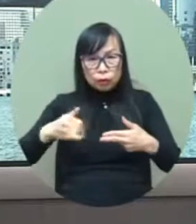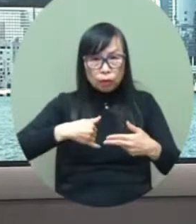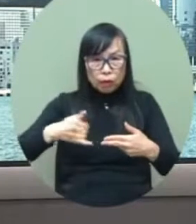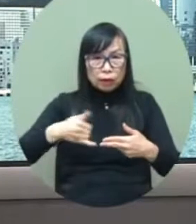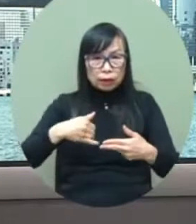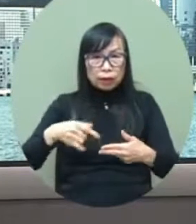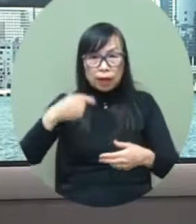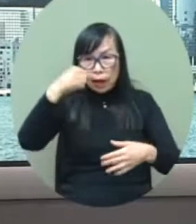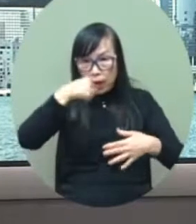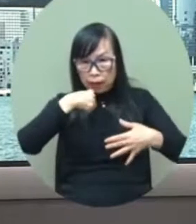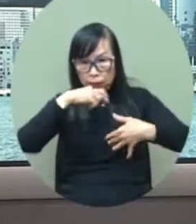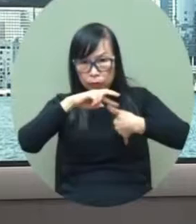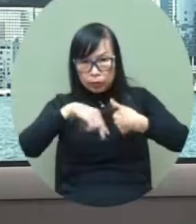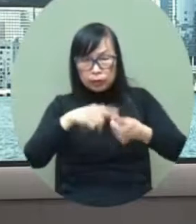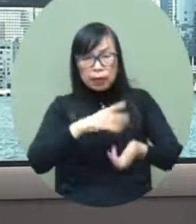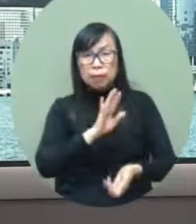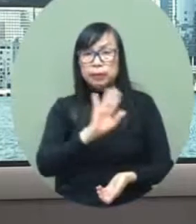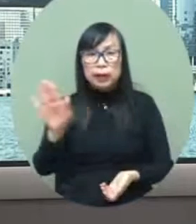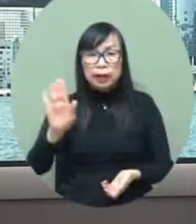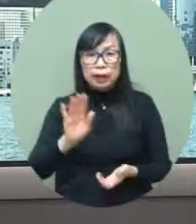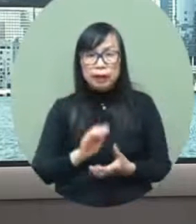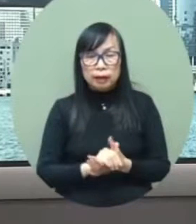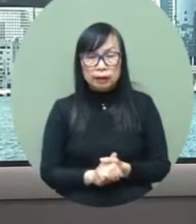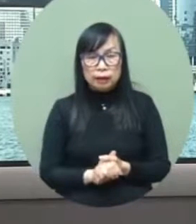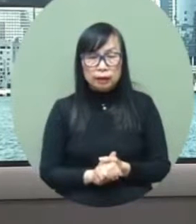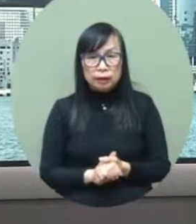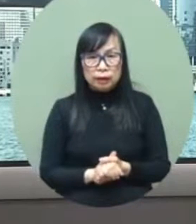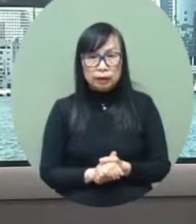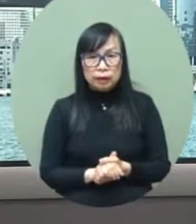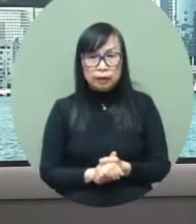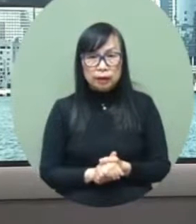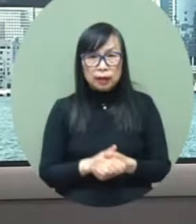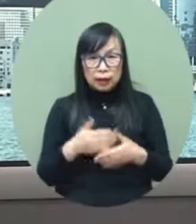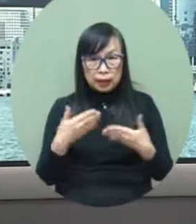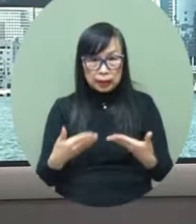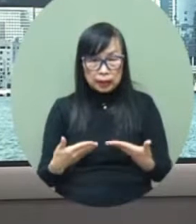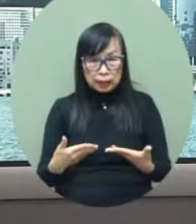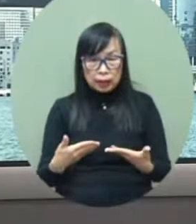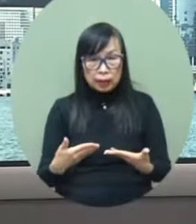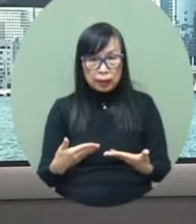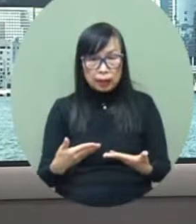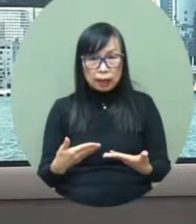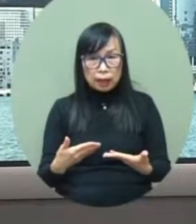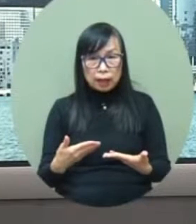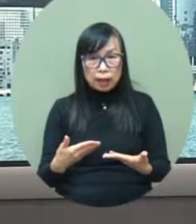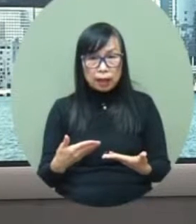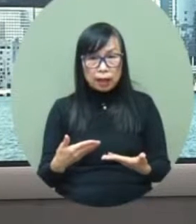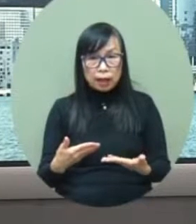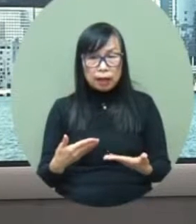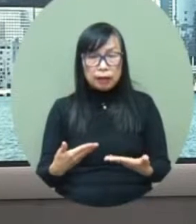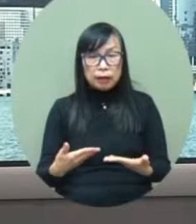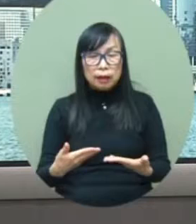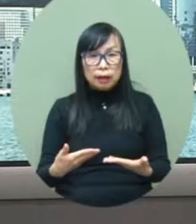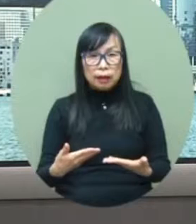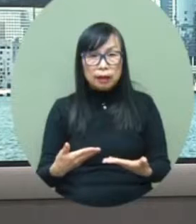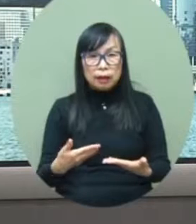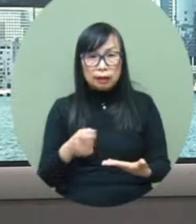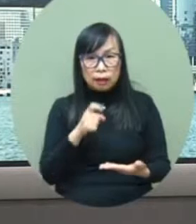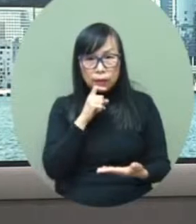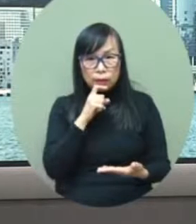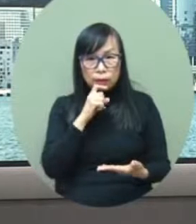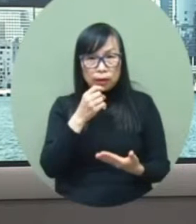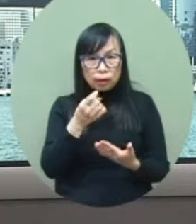not necessary get the entire country. But we have currently in the current state of